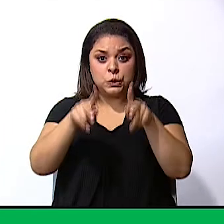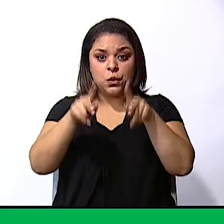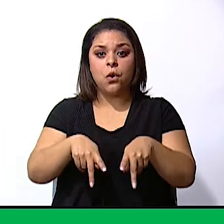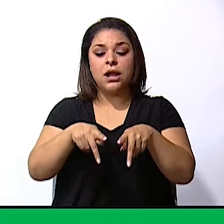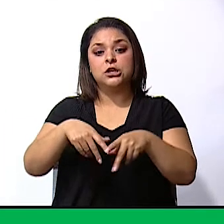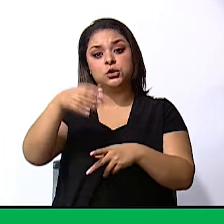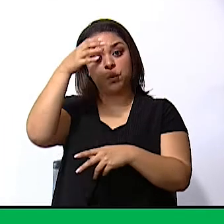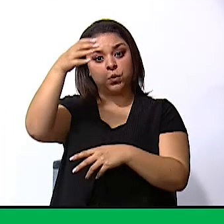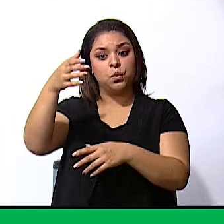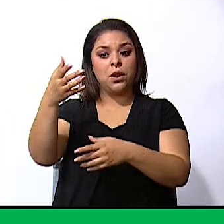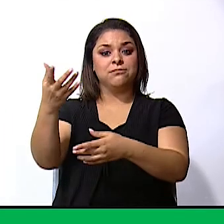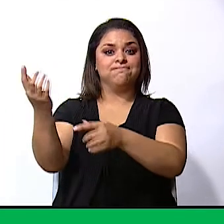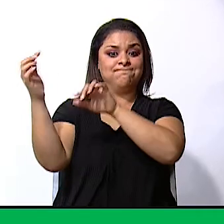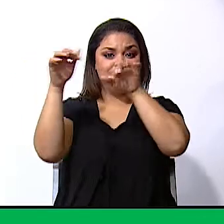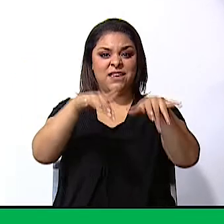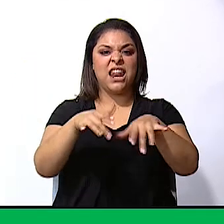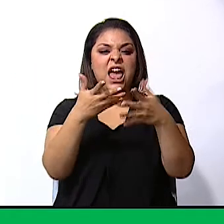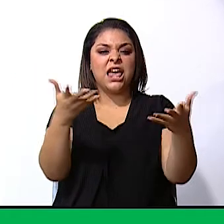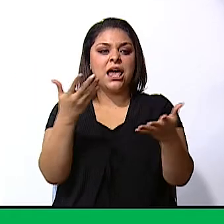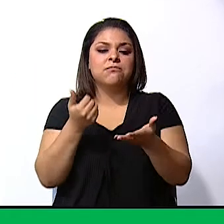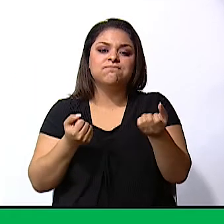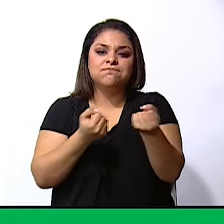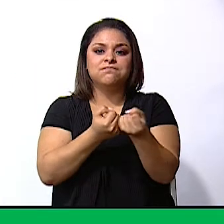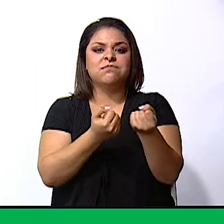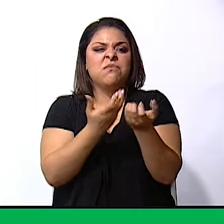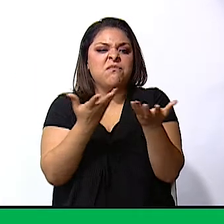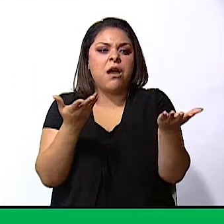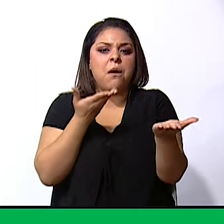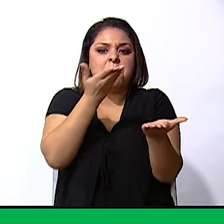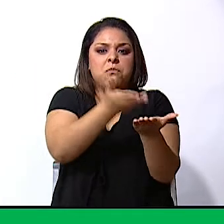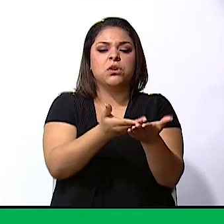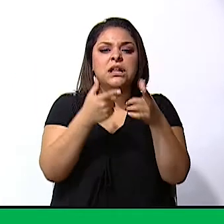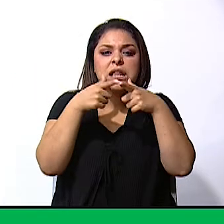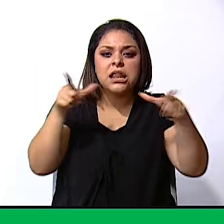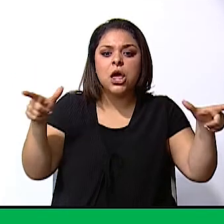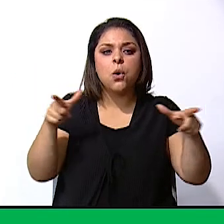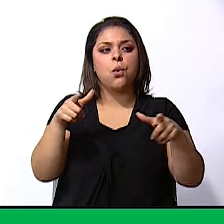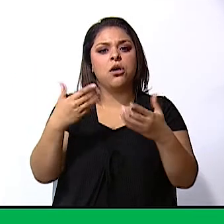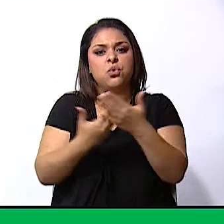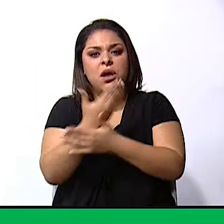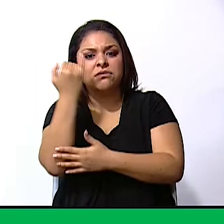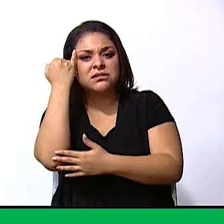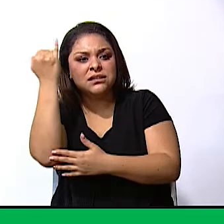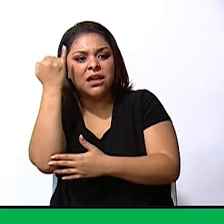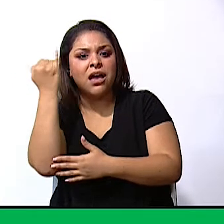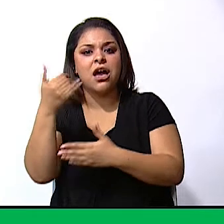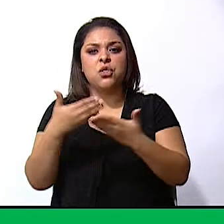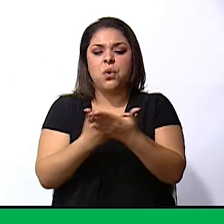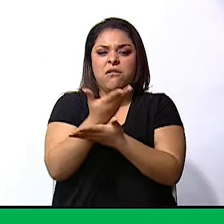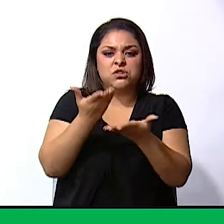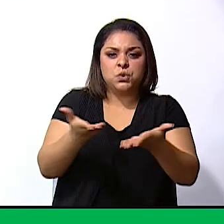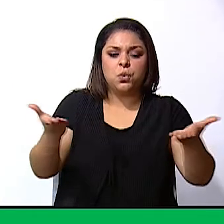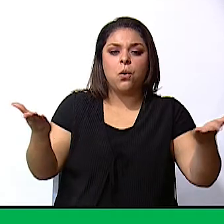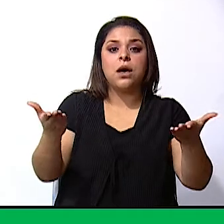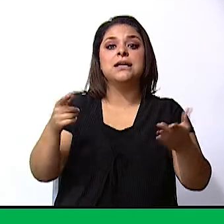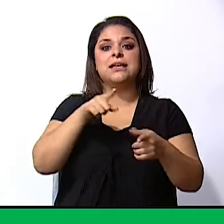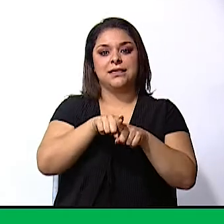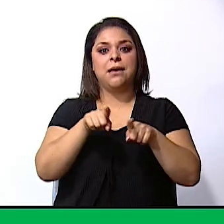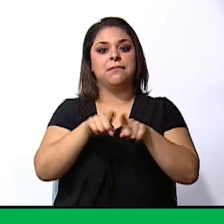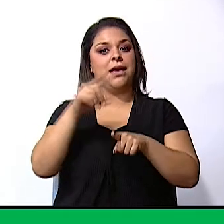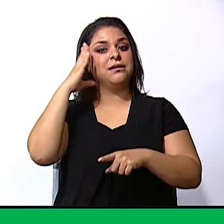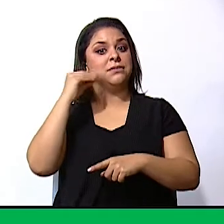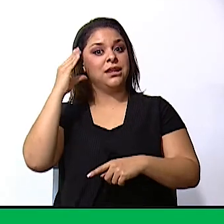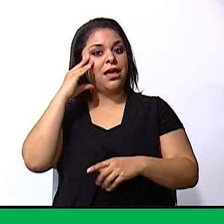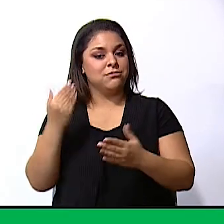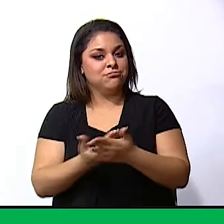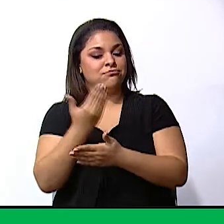contribute language skills new ways of thinking new knowledge and different experiences